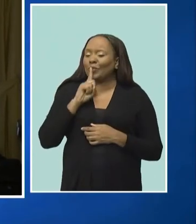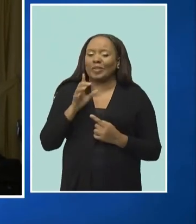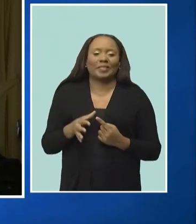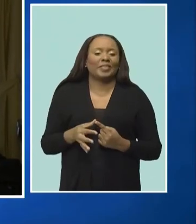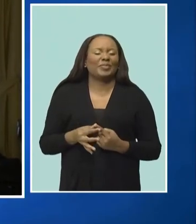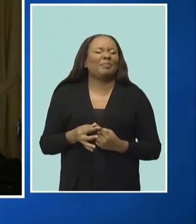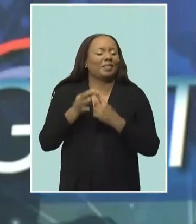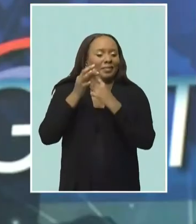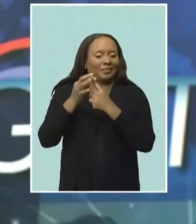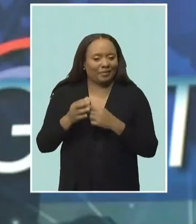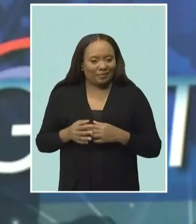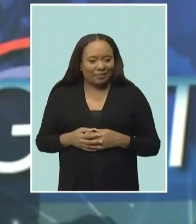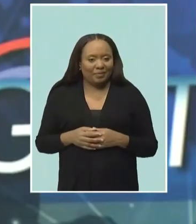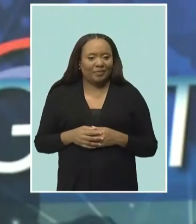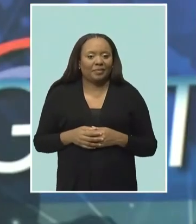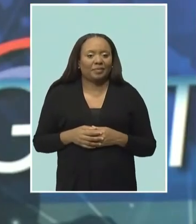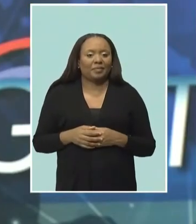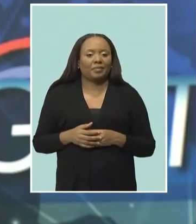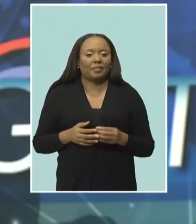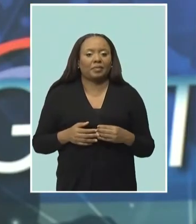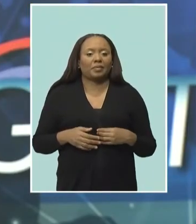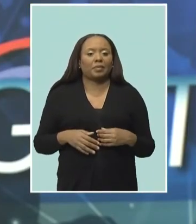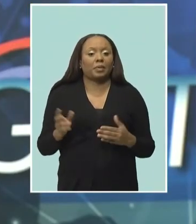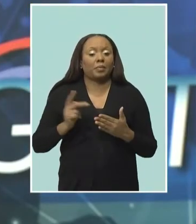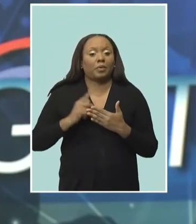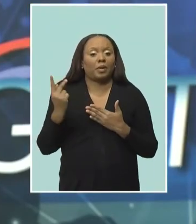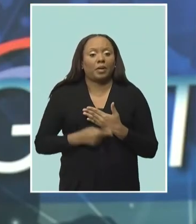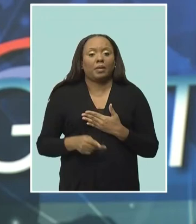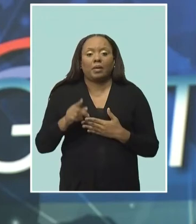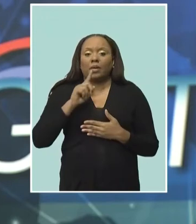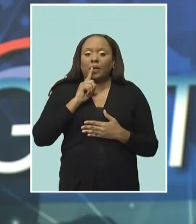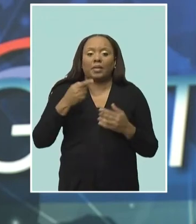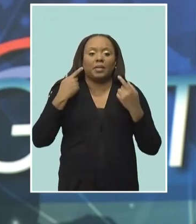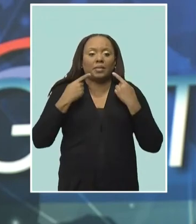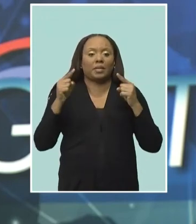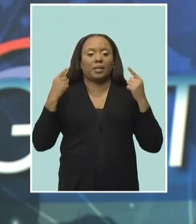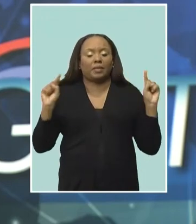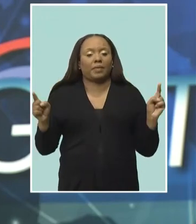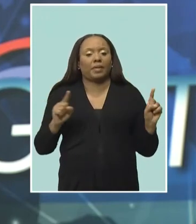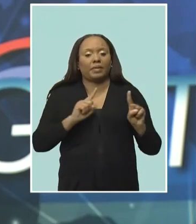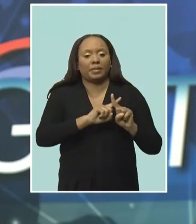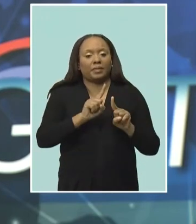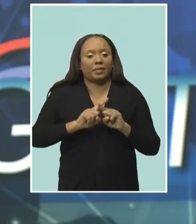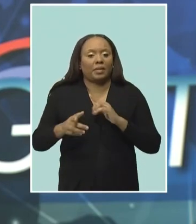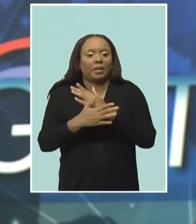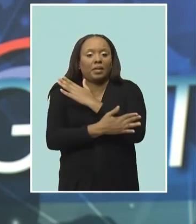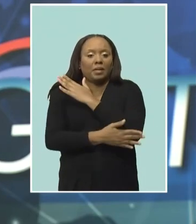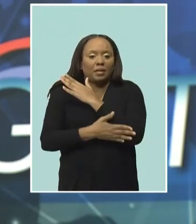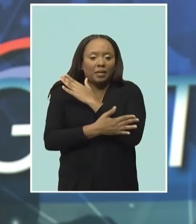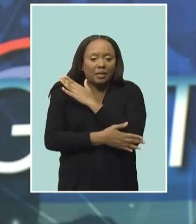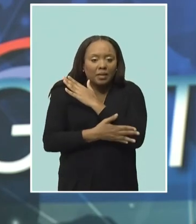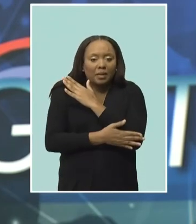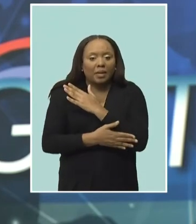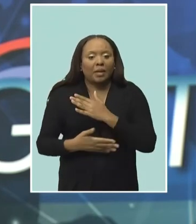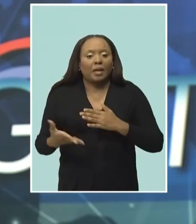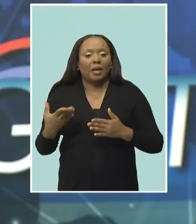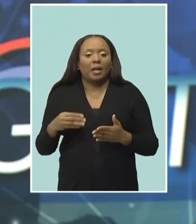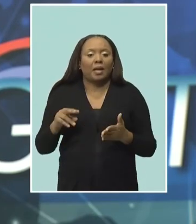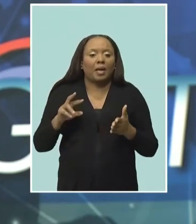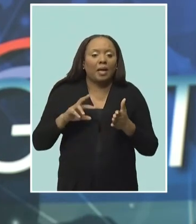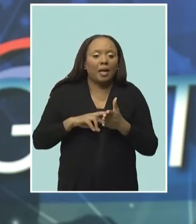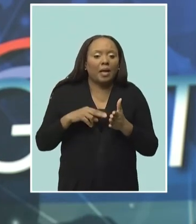that. St. Trevor says the program has been successful in many countries, including luring the